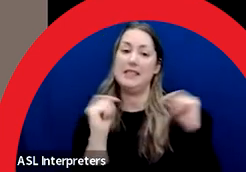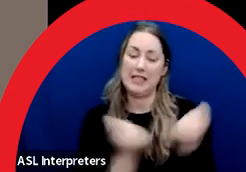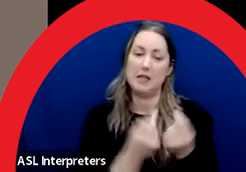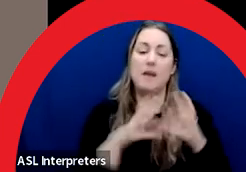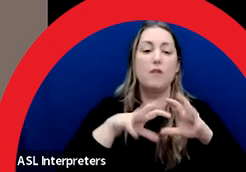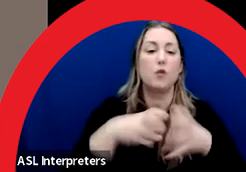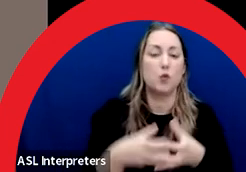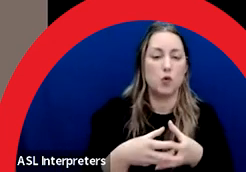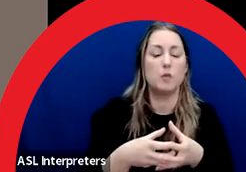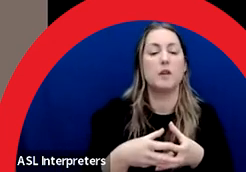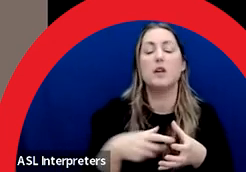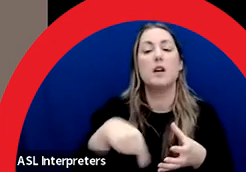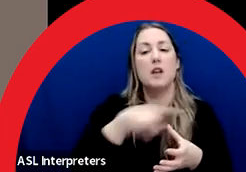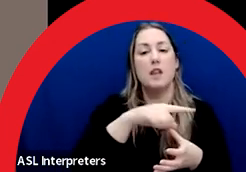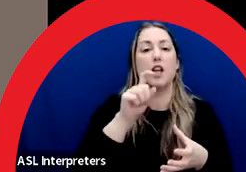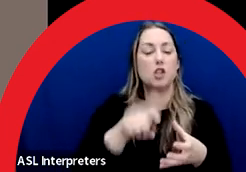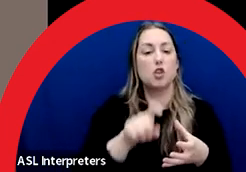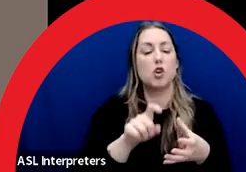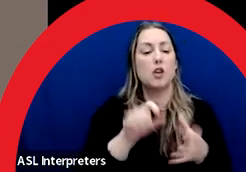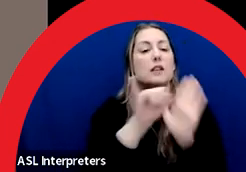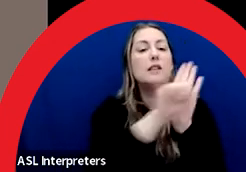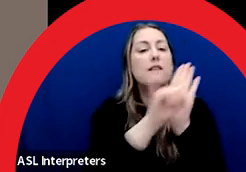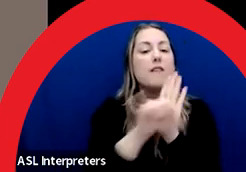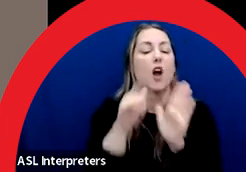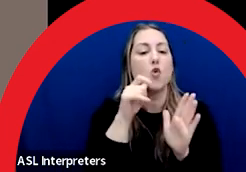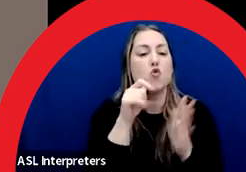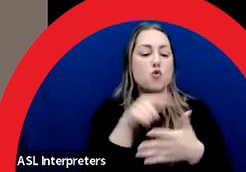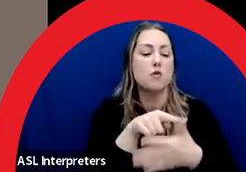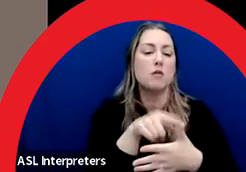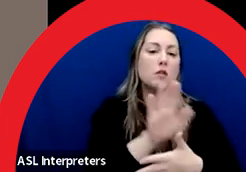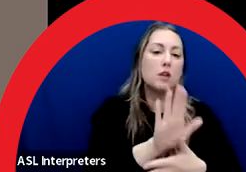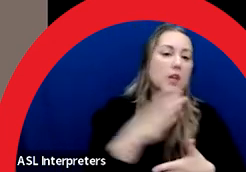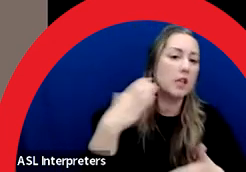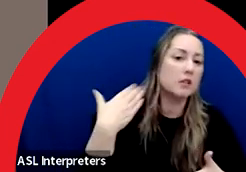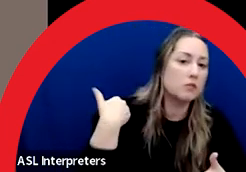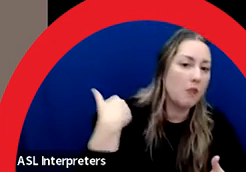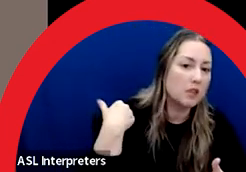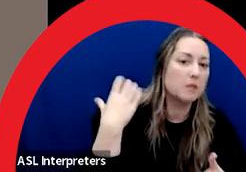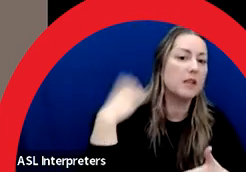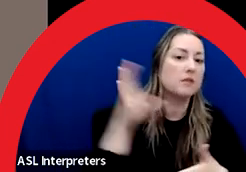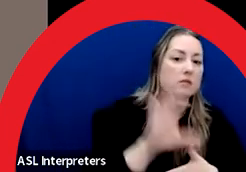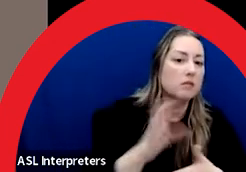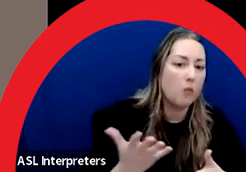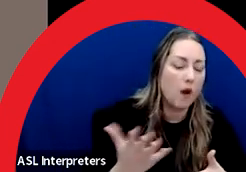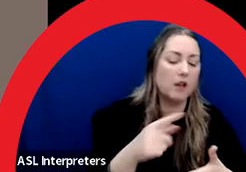The team should identify everyone's role, their time commitment, and where the members are based.